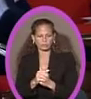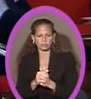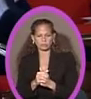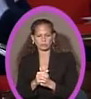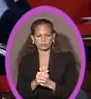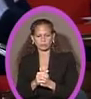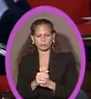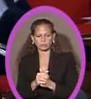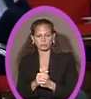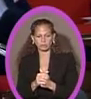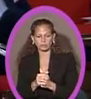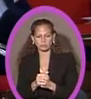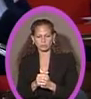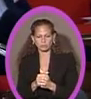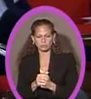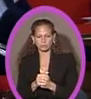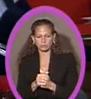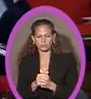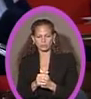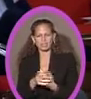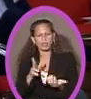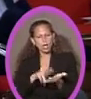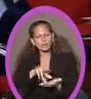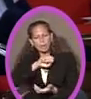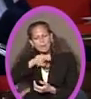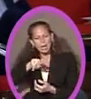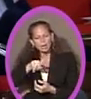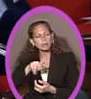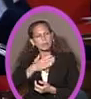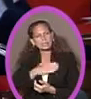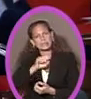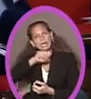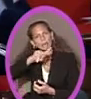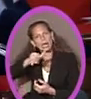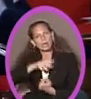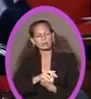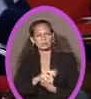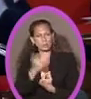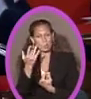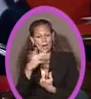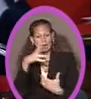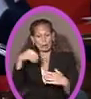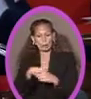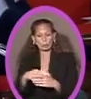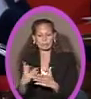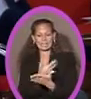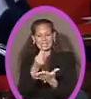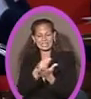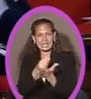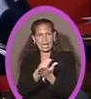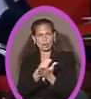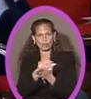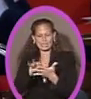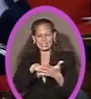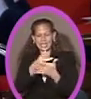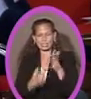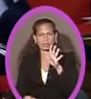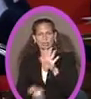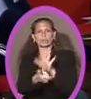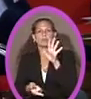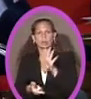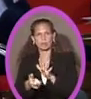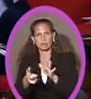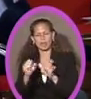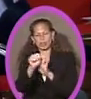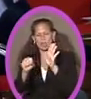I'm asking you to send this contract back. It's a little late, because number one, it includes a salary schedule that violates statutory deadline